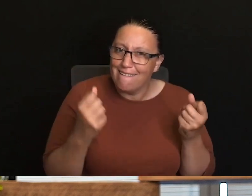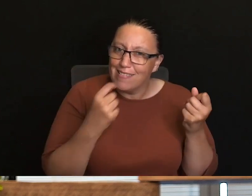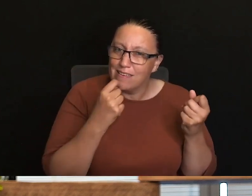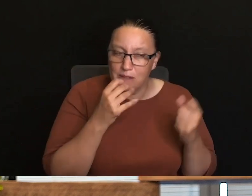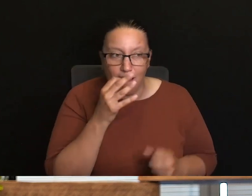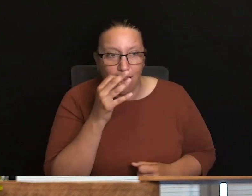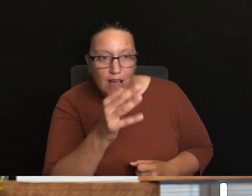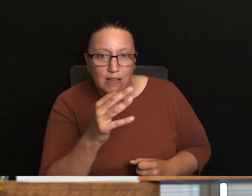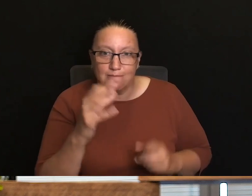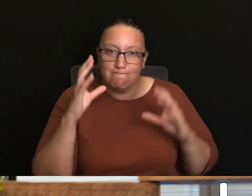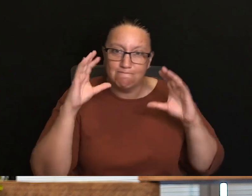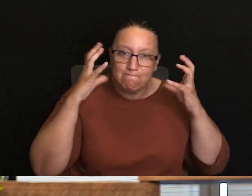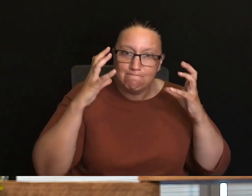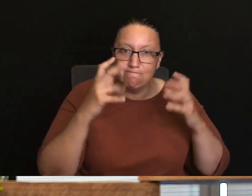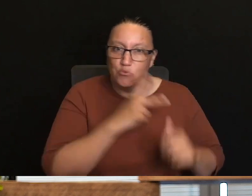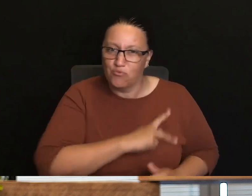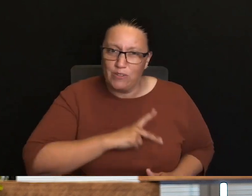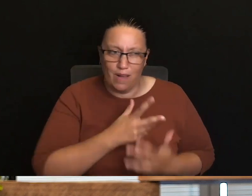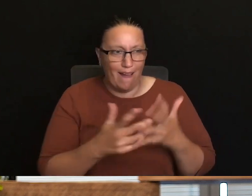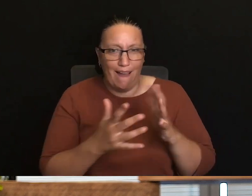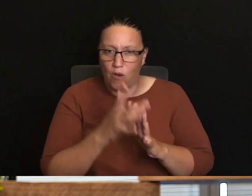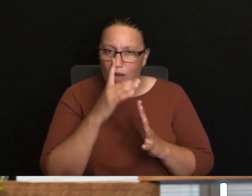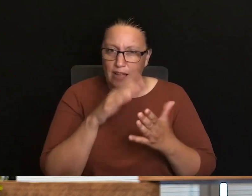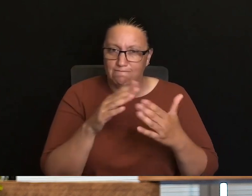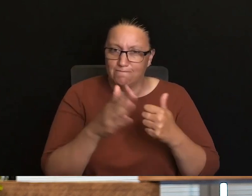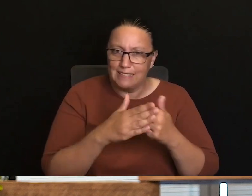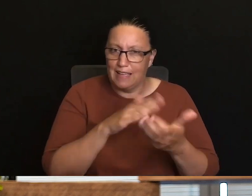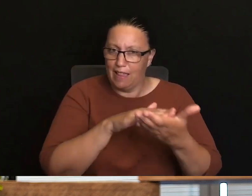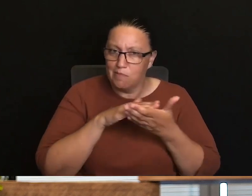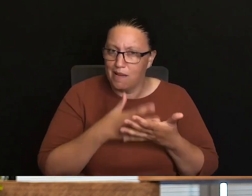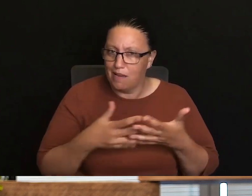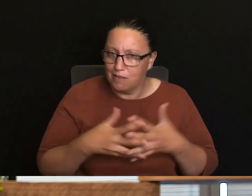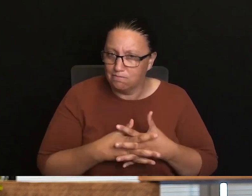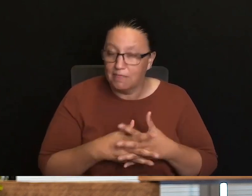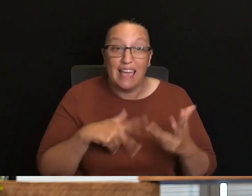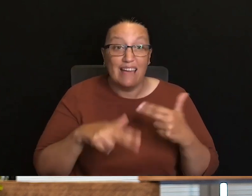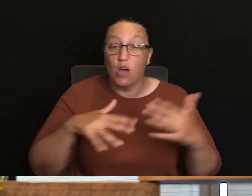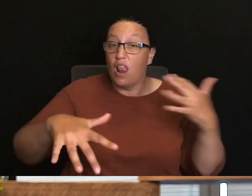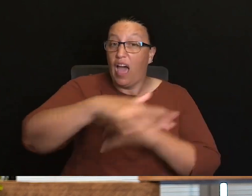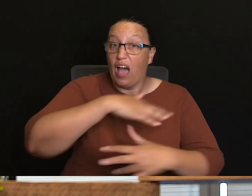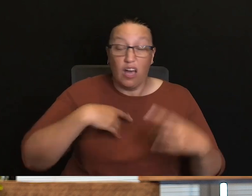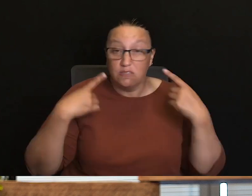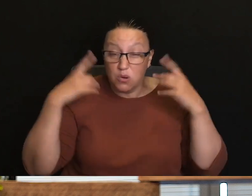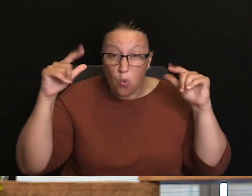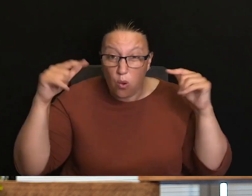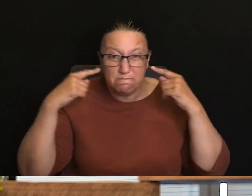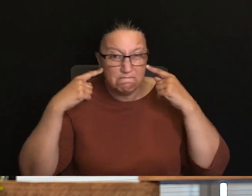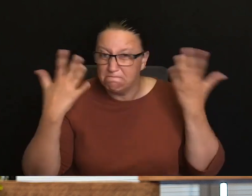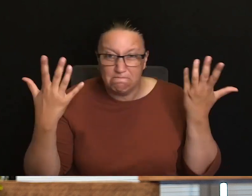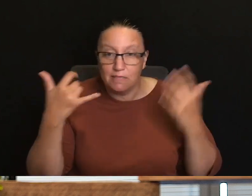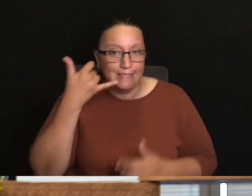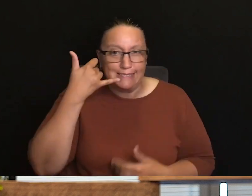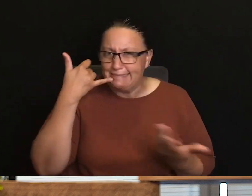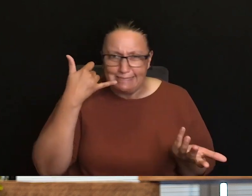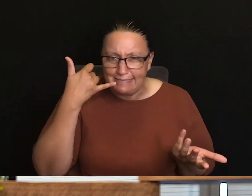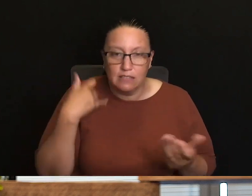about it. If you're having trouble hearing in noisy places, hearing on the phone, you're needing to ask people to repeat themselves,